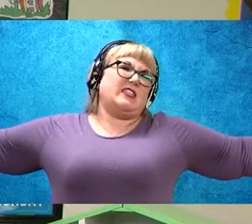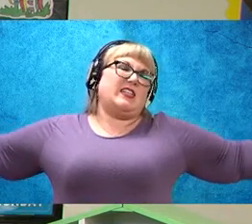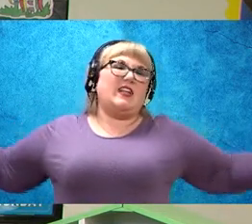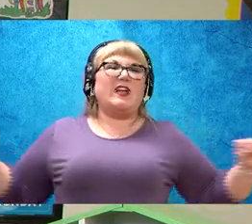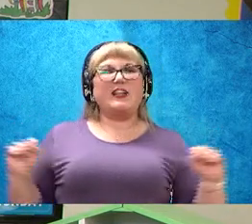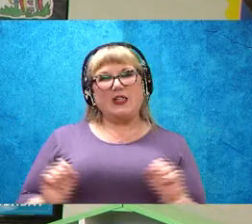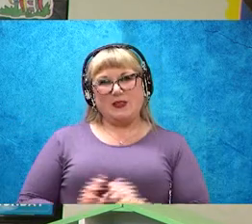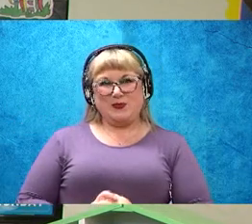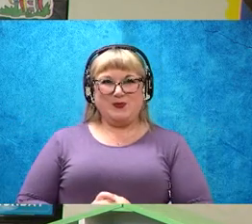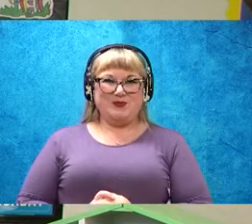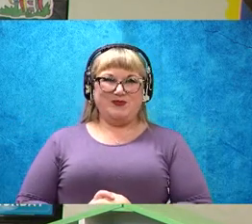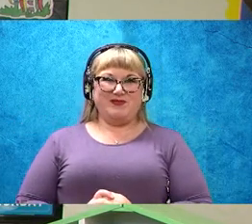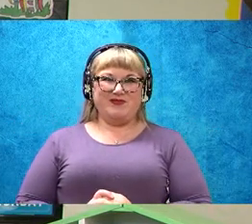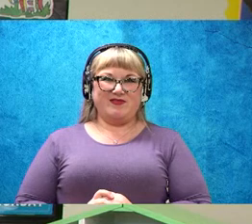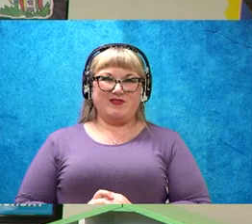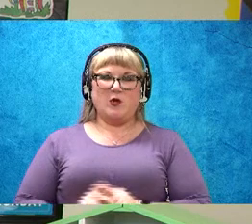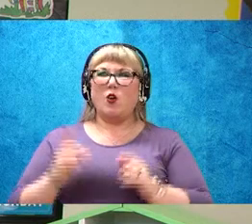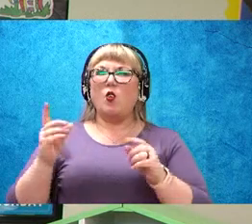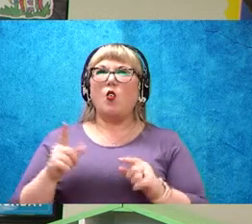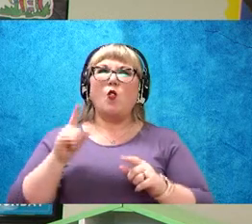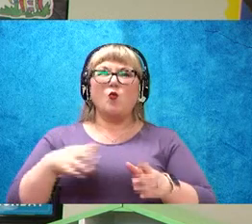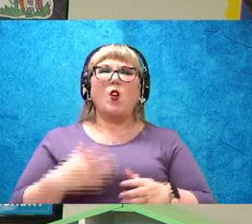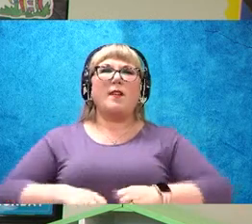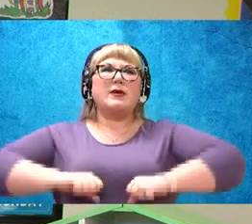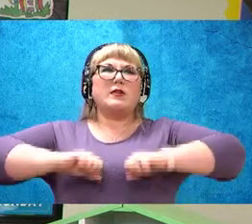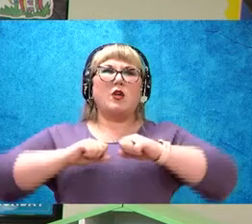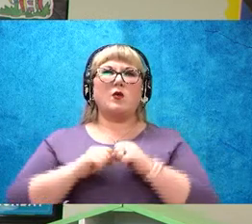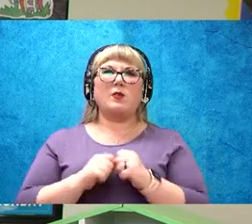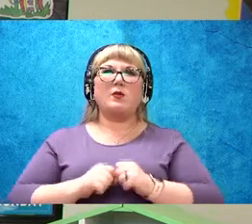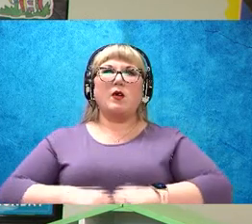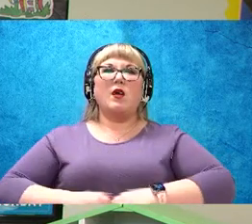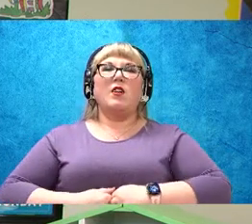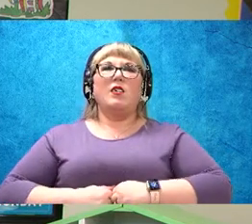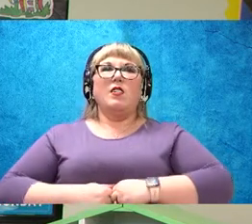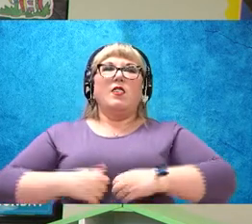Stretch and let it out. And one big giant yoga breath.